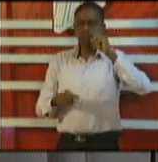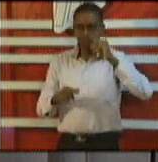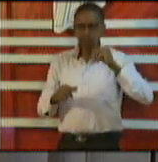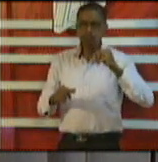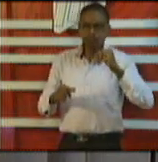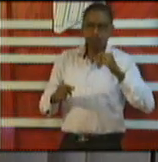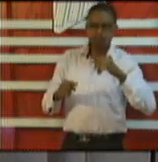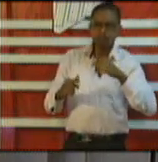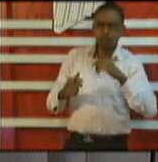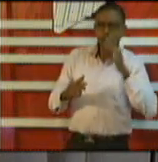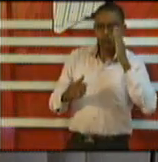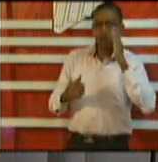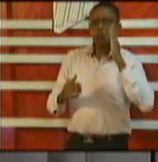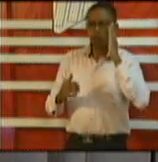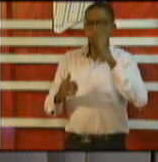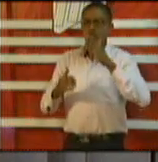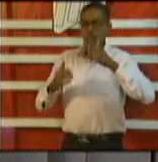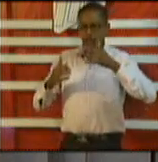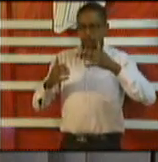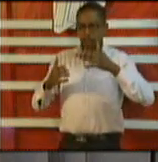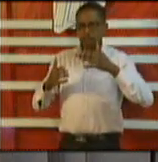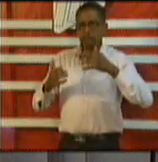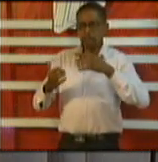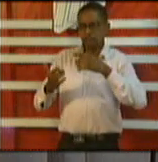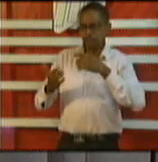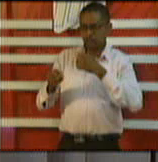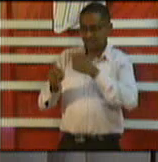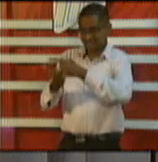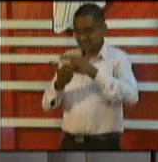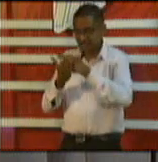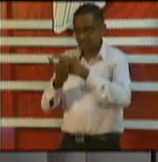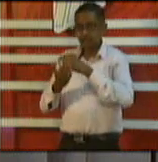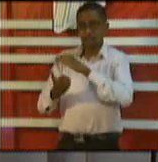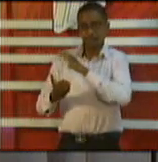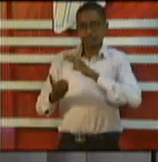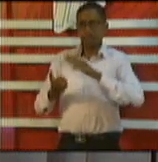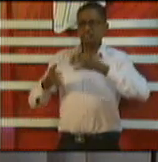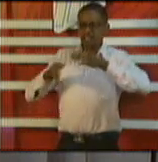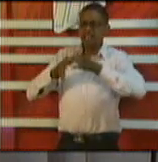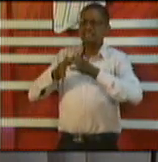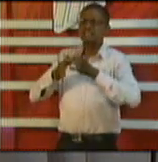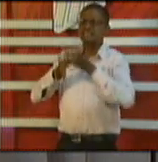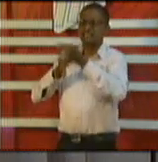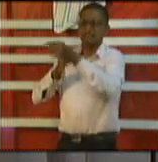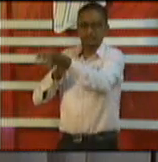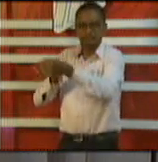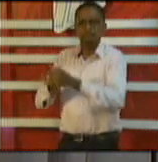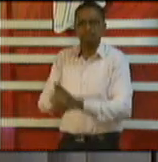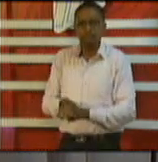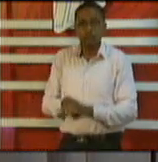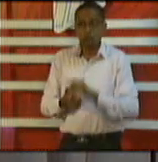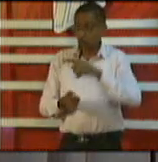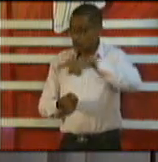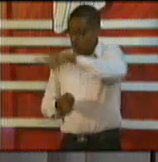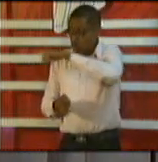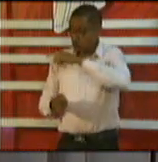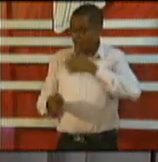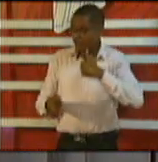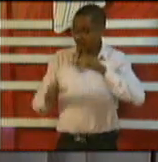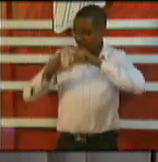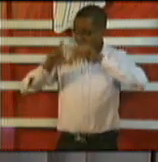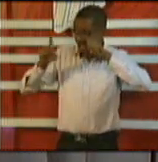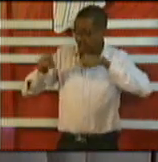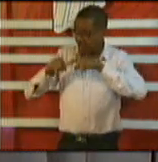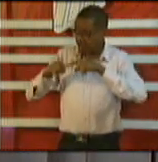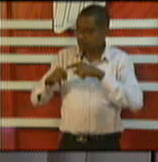to extend this period of registration until the 31st of December so those who are current cardholders they're good until at